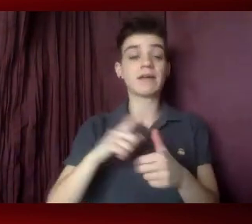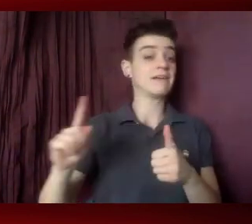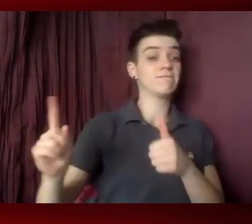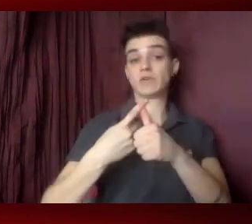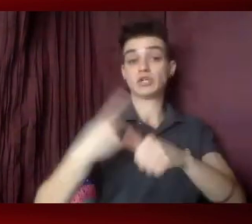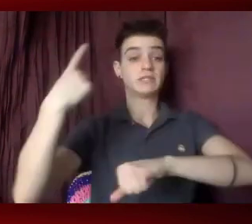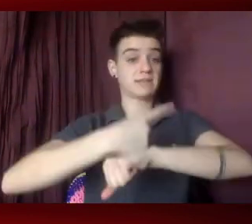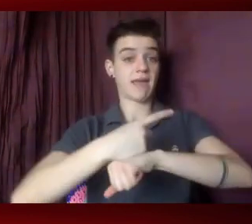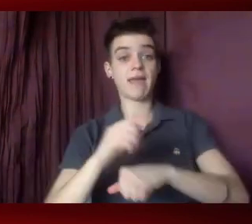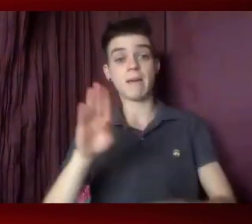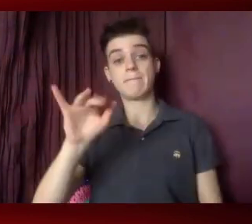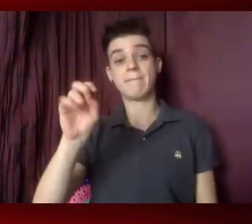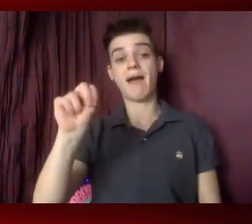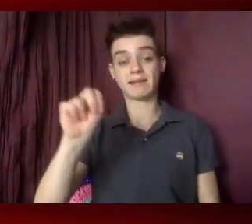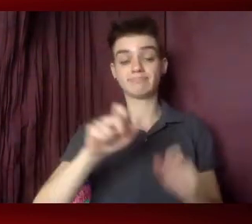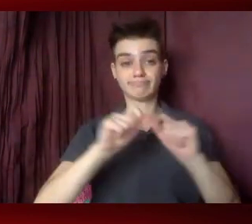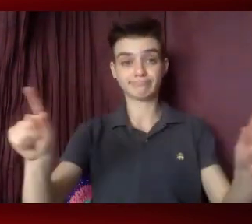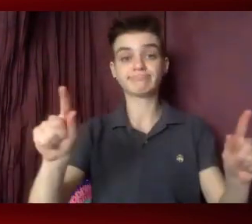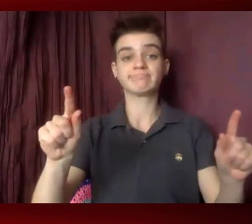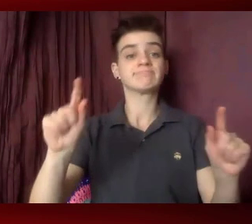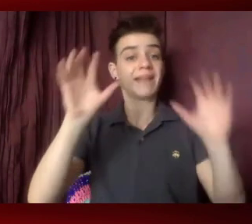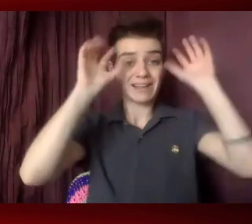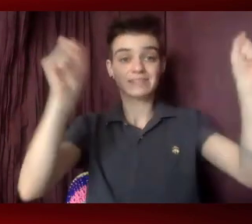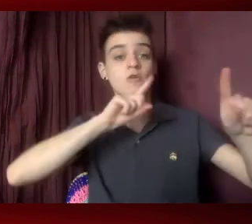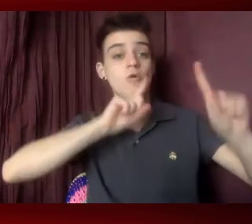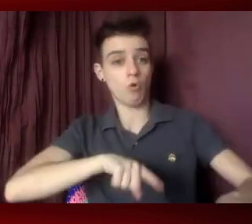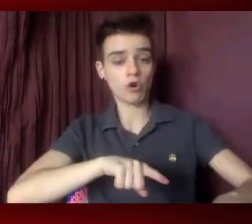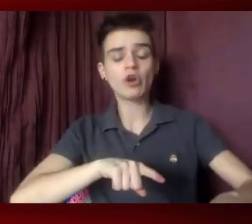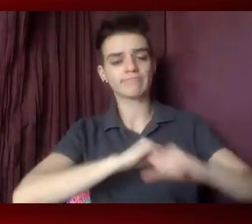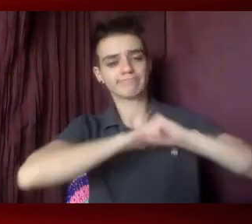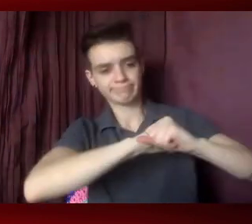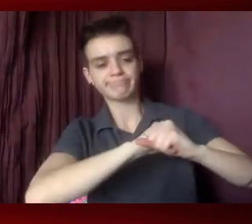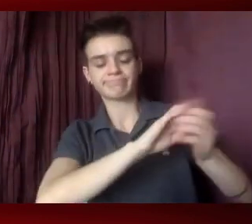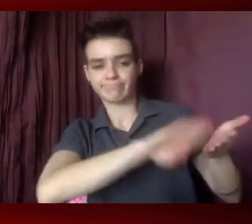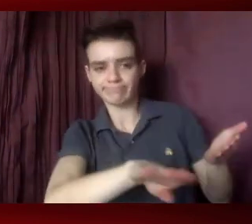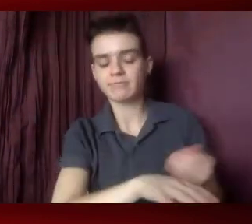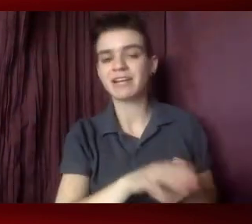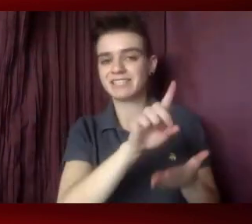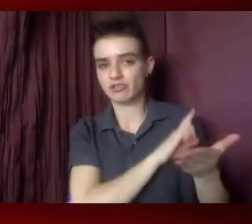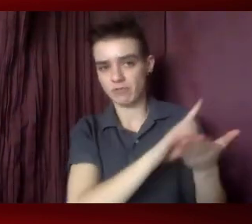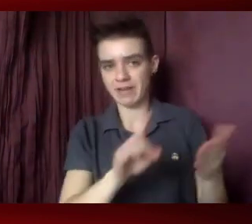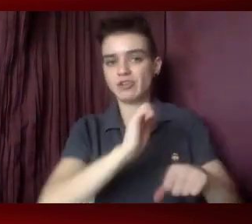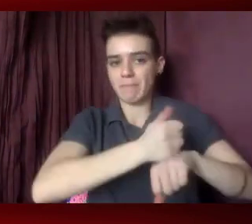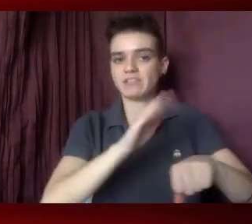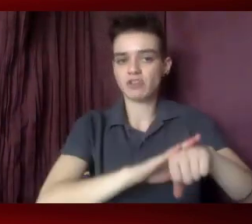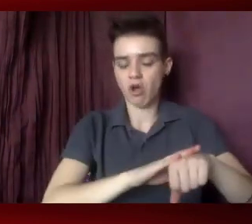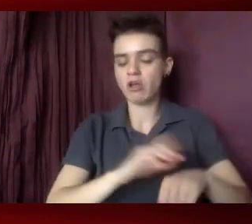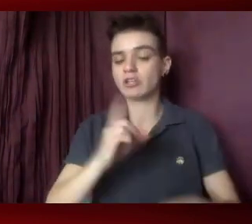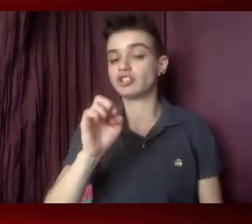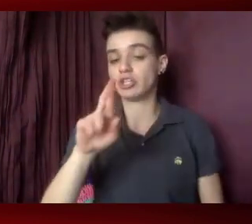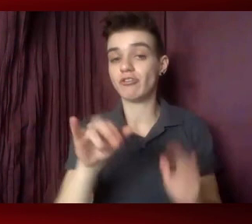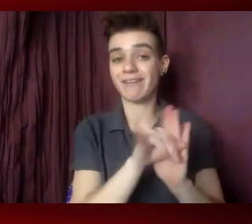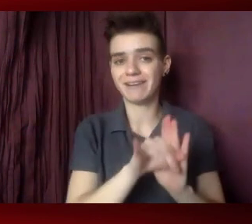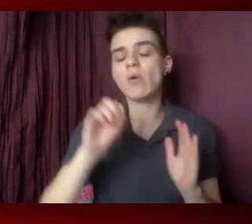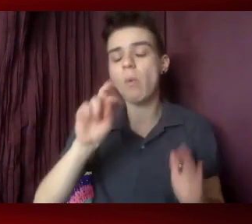President Biden issued an executive order on preventing and combating discrimination on the basis of gender identity or sexual orientation,